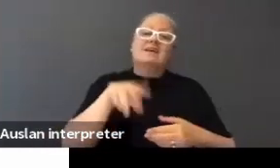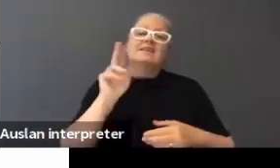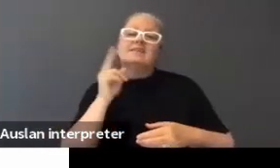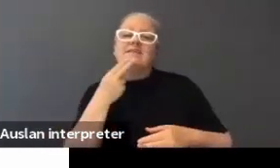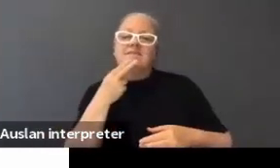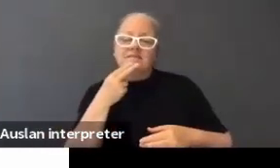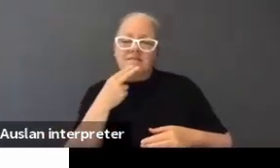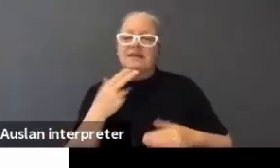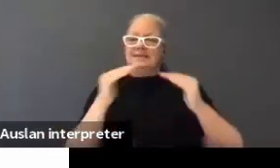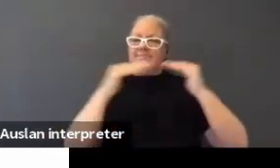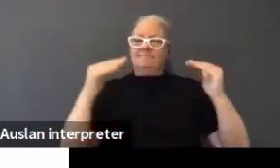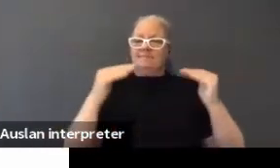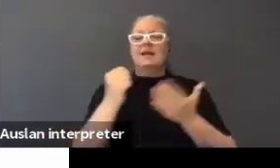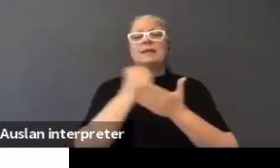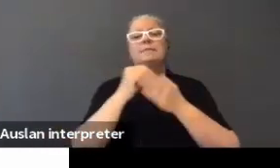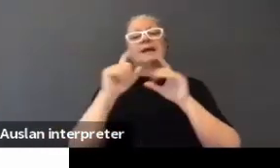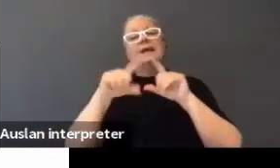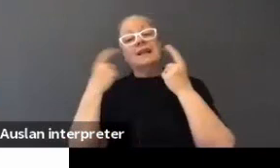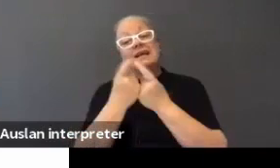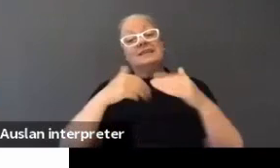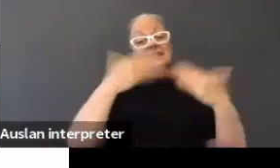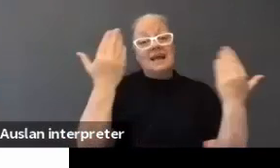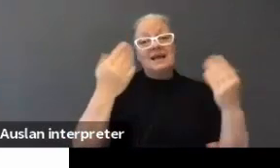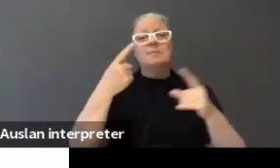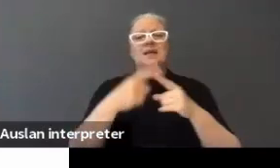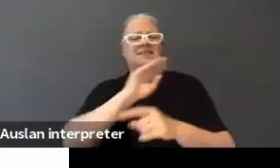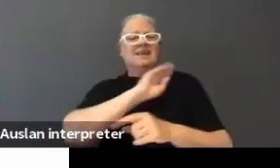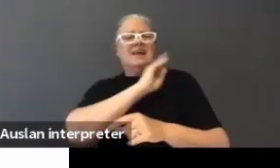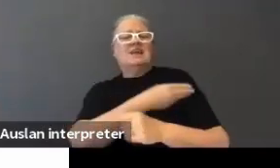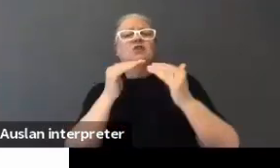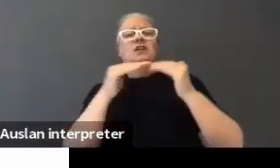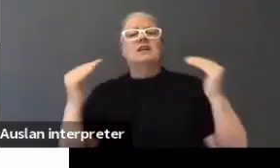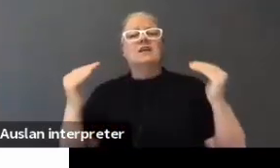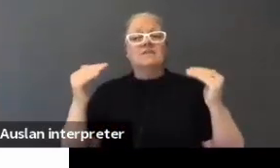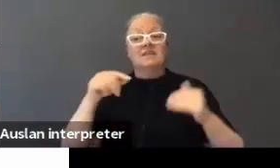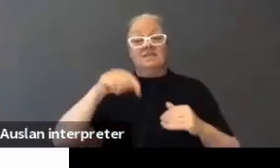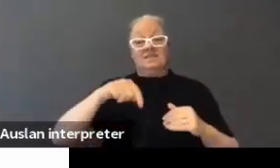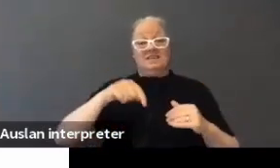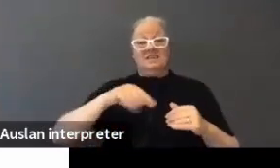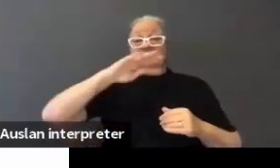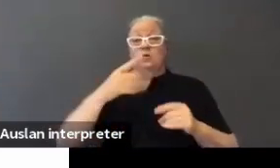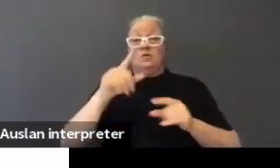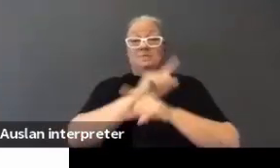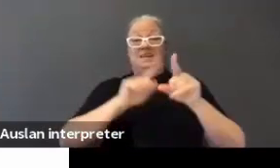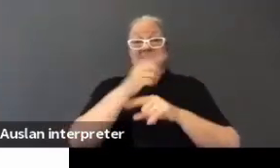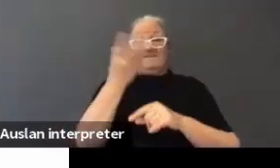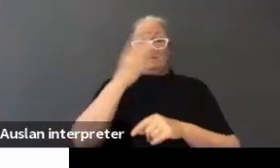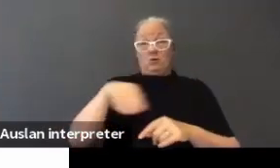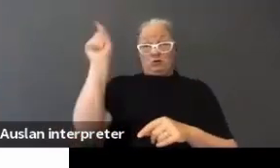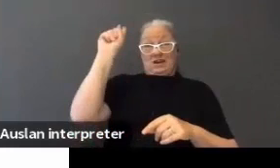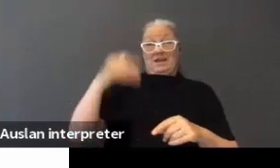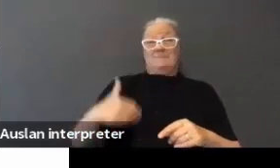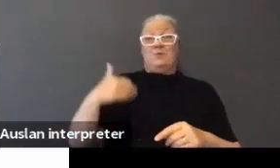of classes in a day and the energy levels of your student. This is the fourth meeting I've had this morning today